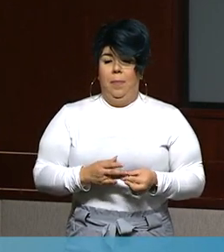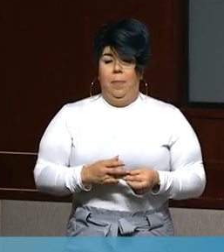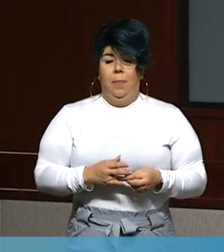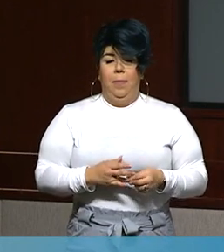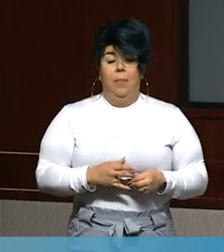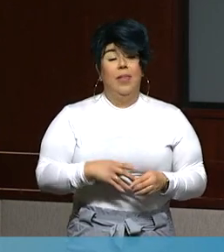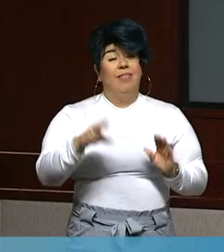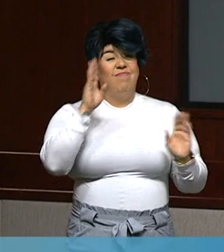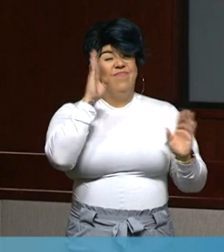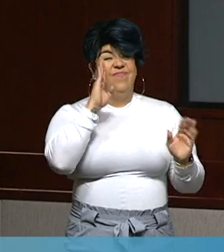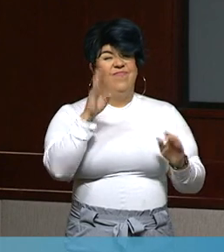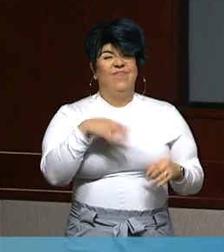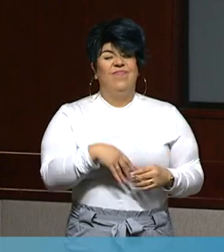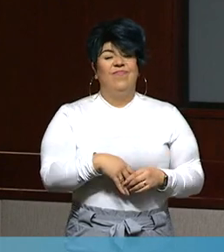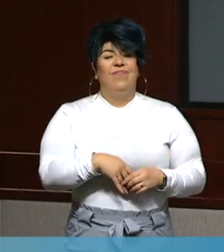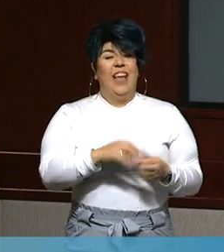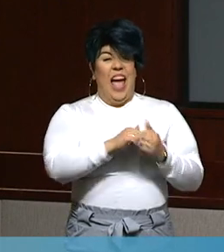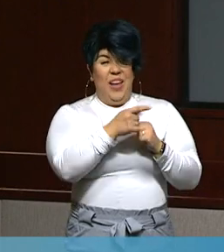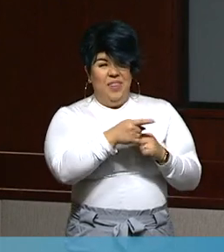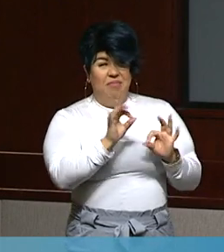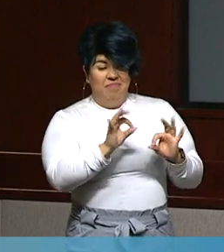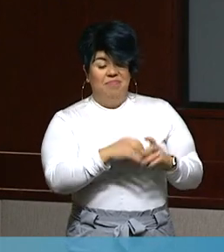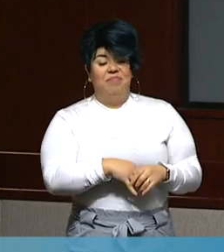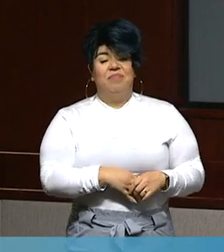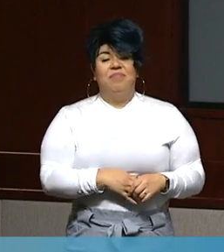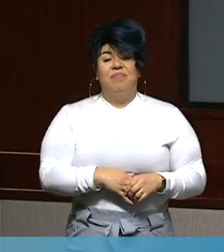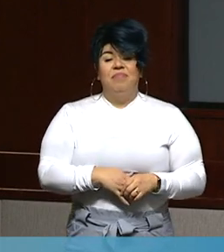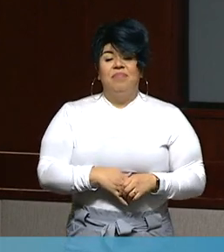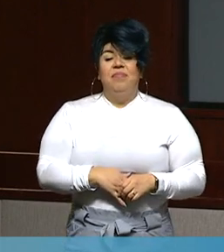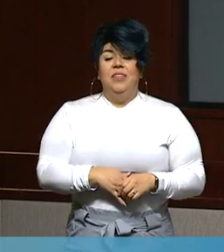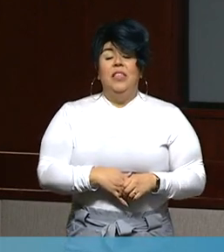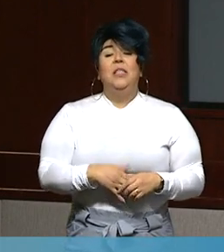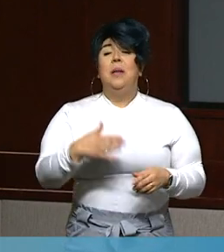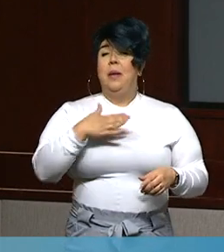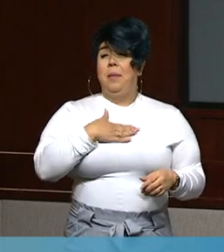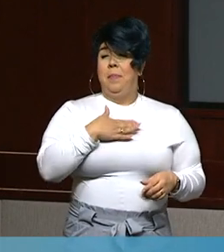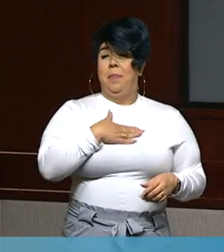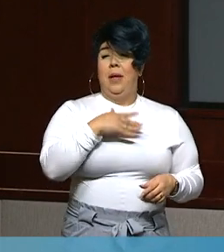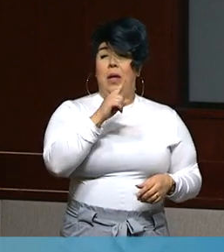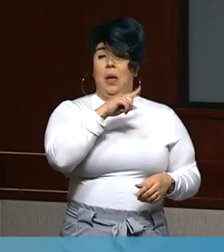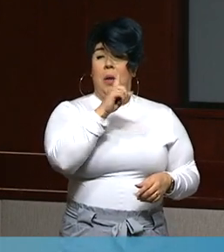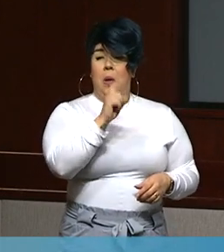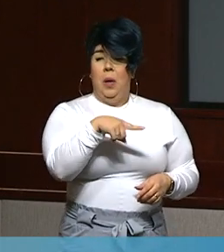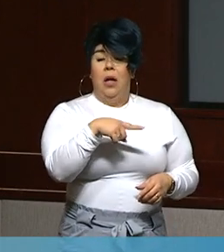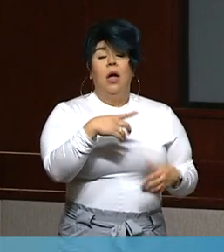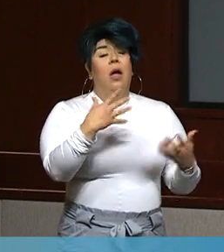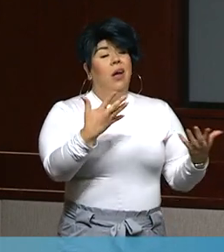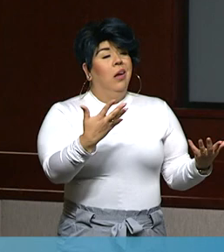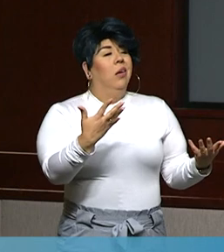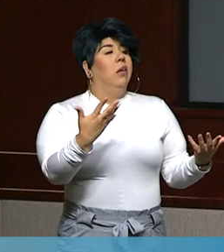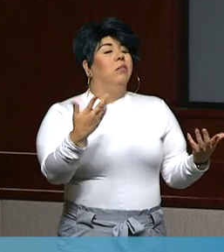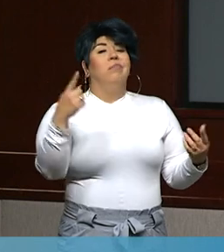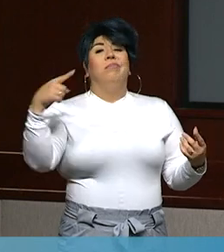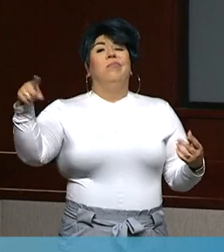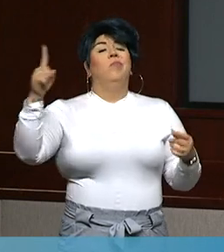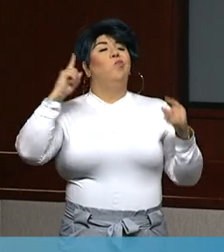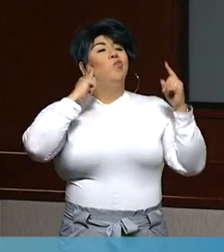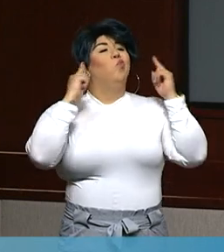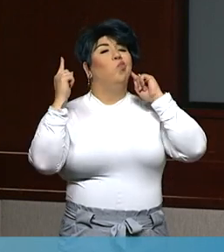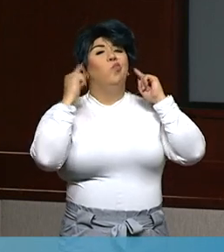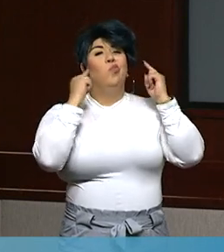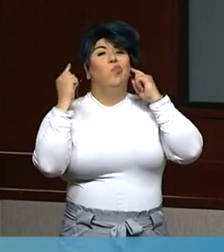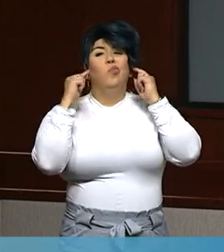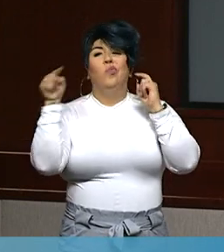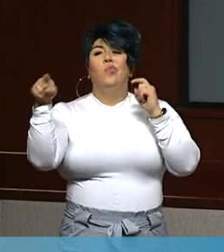Hi, Megan. It's Rob. How are you doing? Doing well. My question is we've been hearing some rumblings about some businesses just